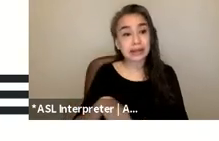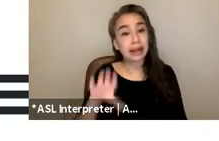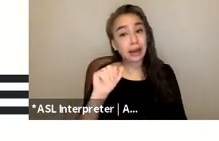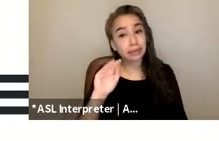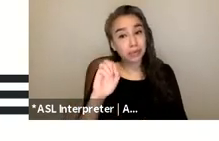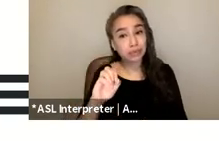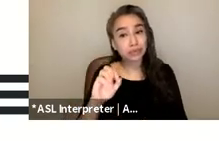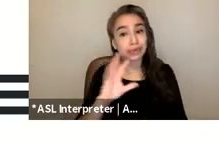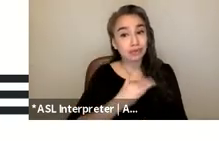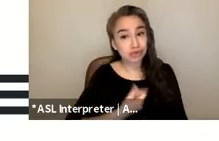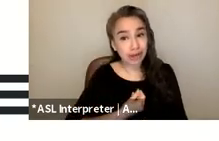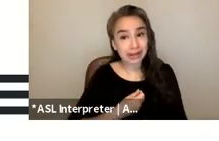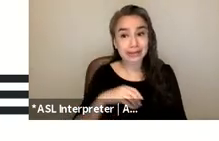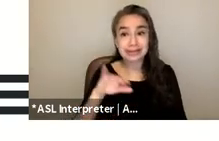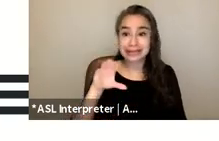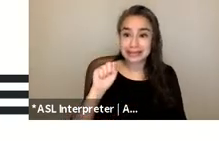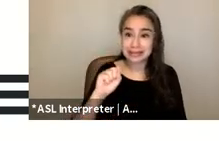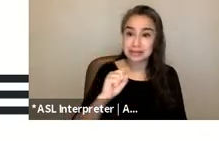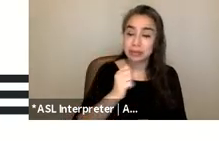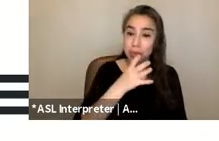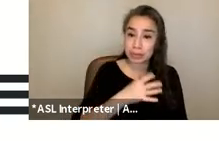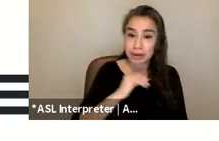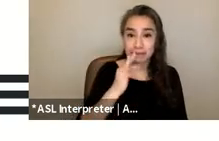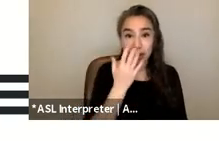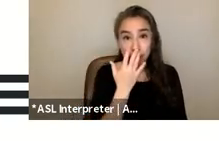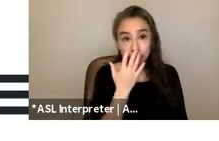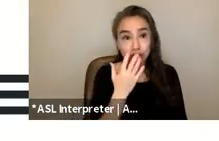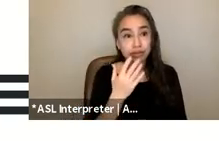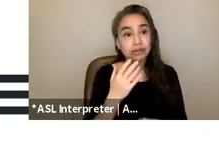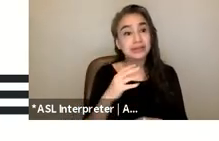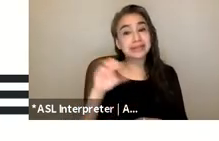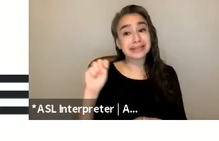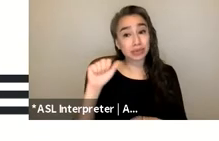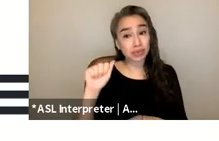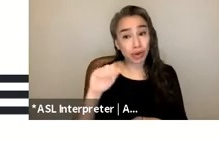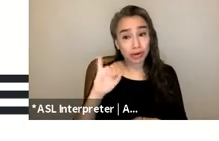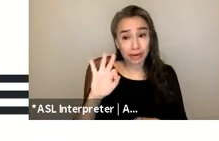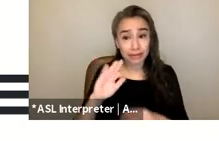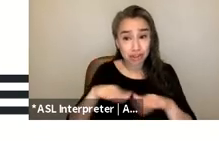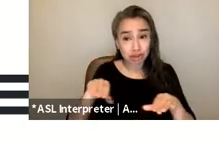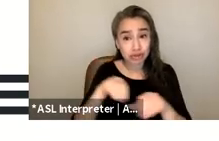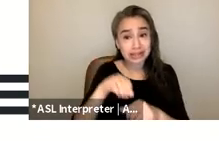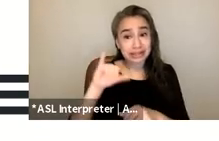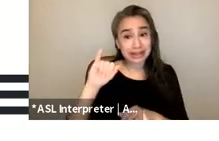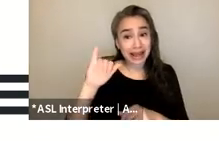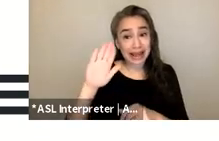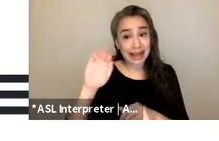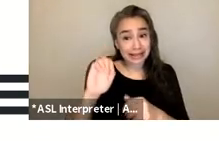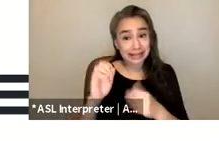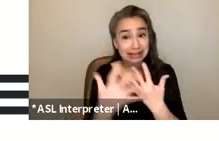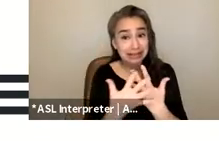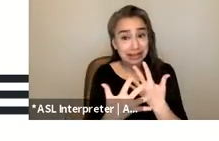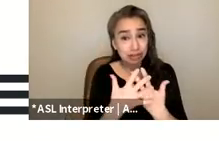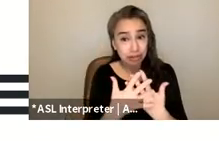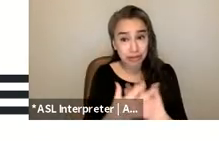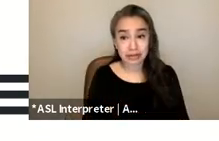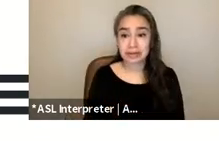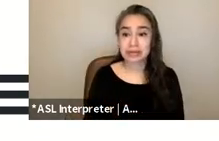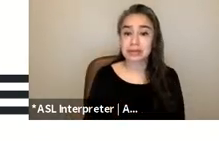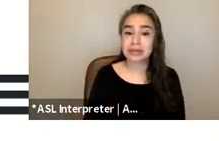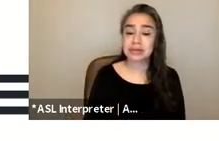to sexual assault of children in ICE detention to the um uh